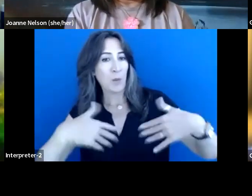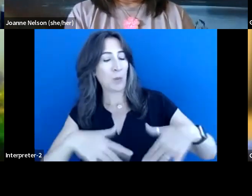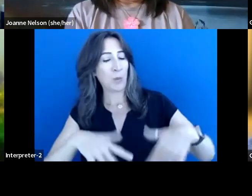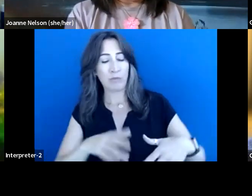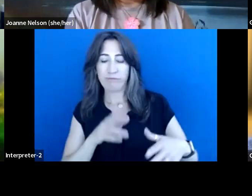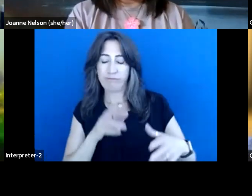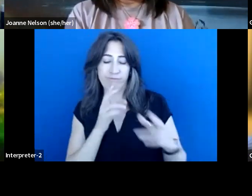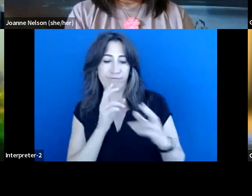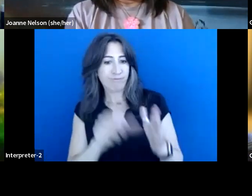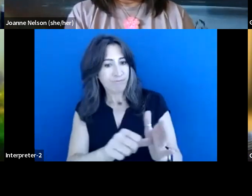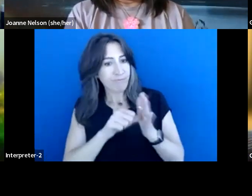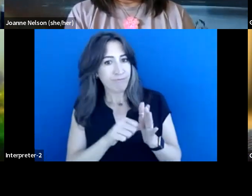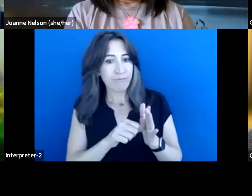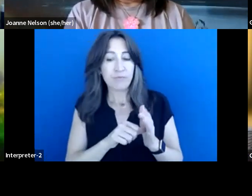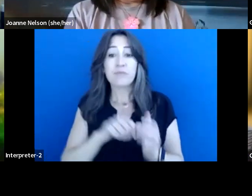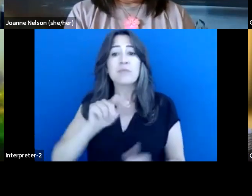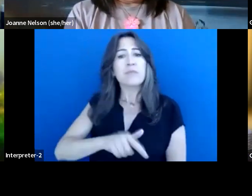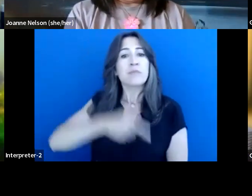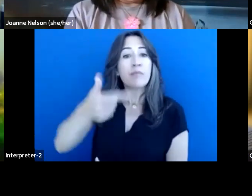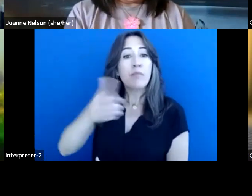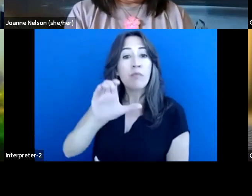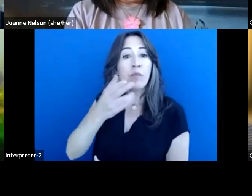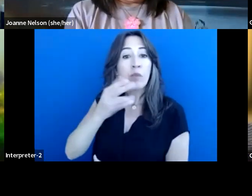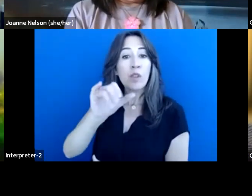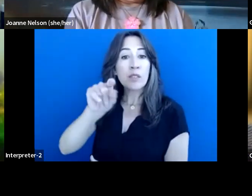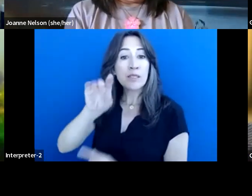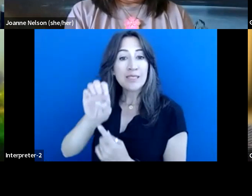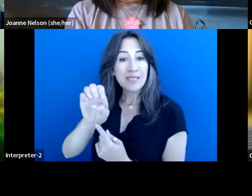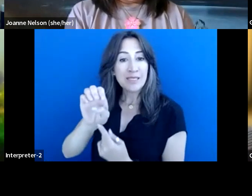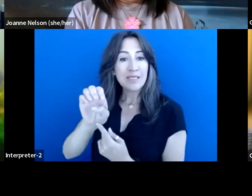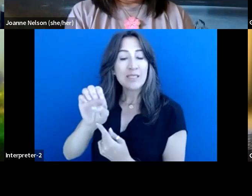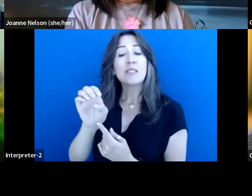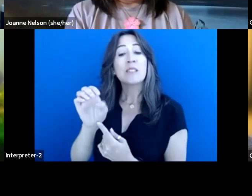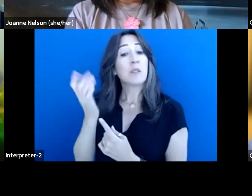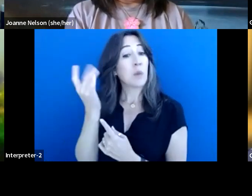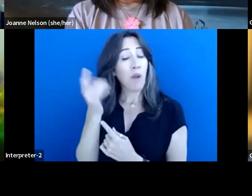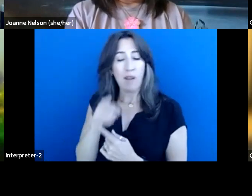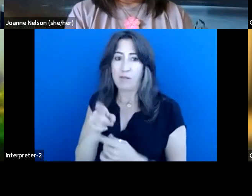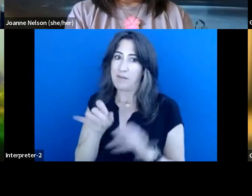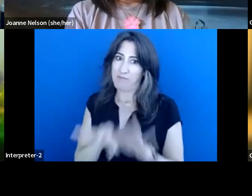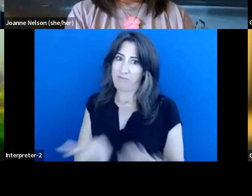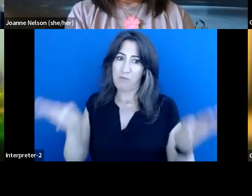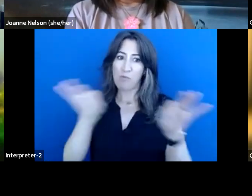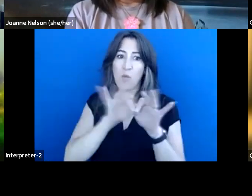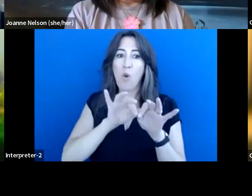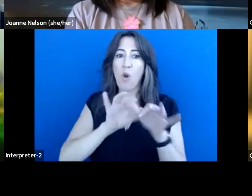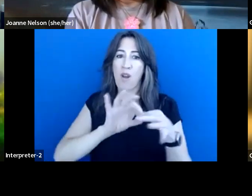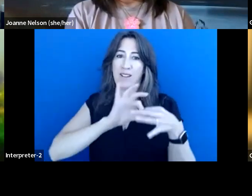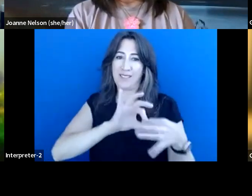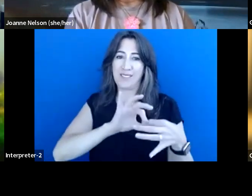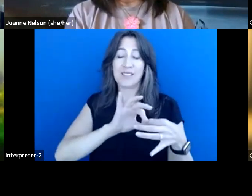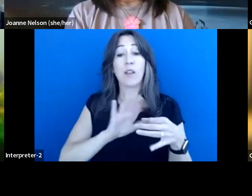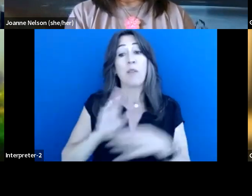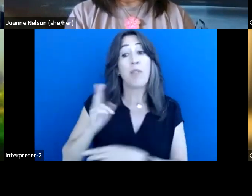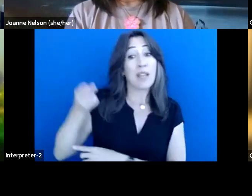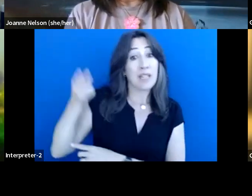there's a really key connection between the history that Frank talked about and a lot of the